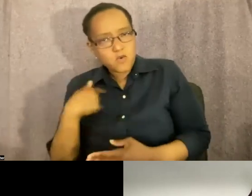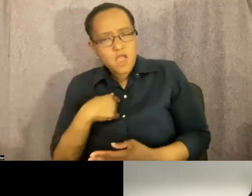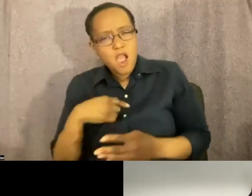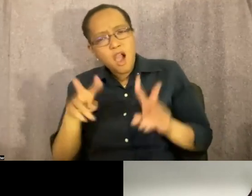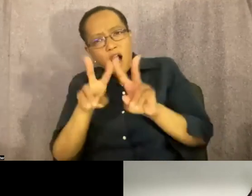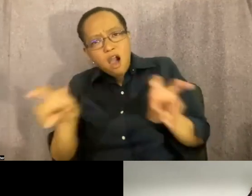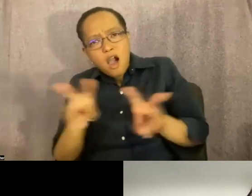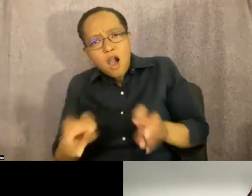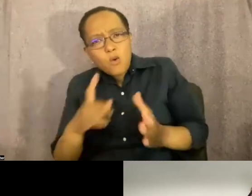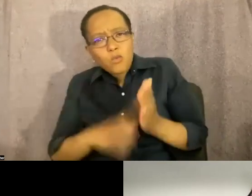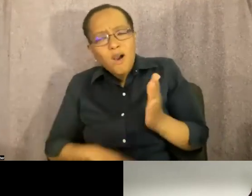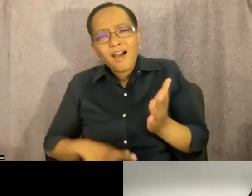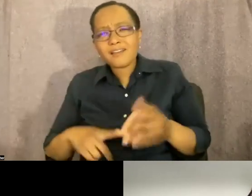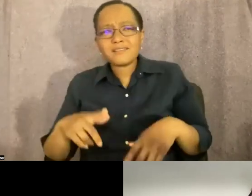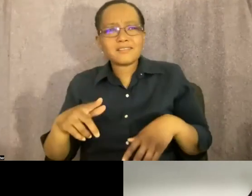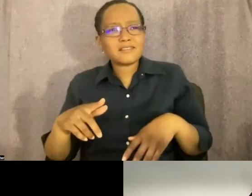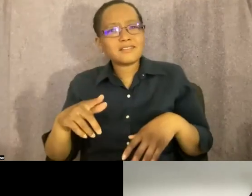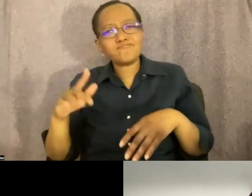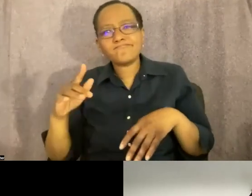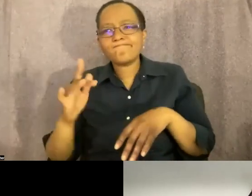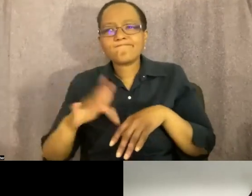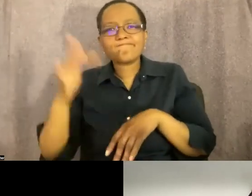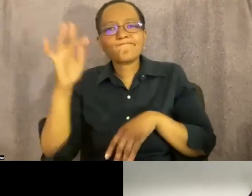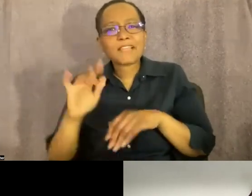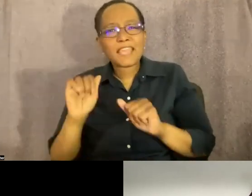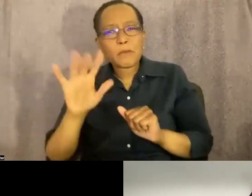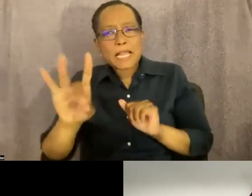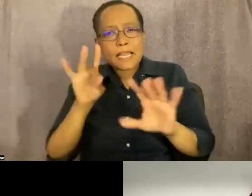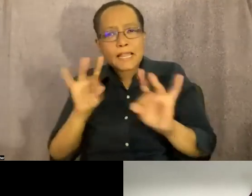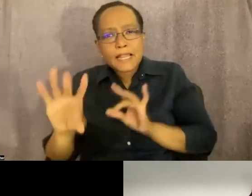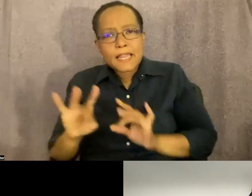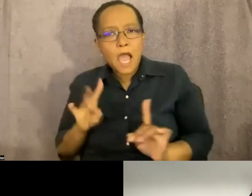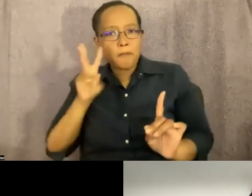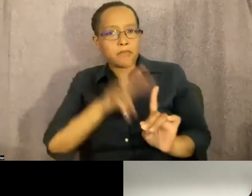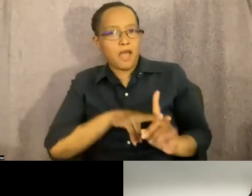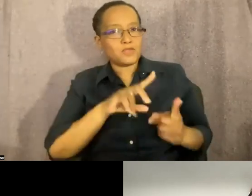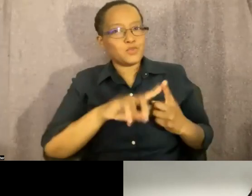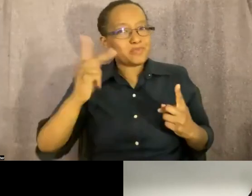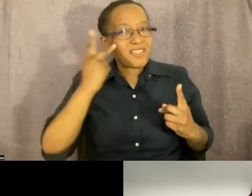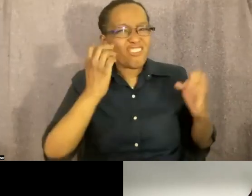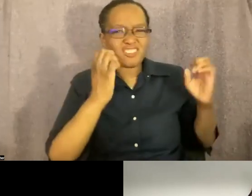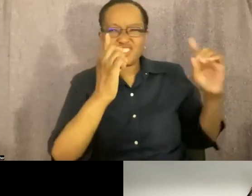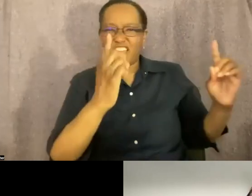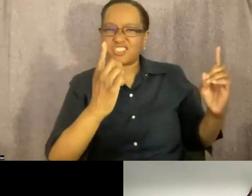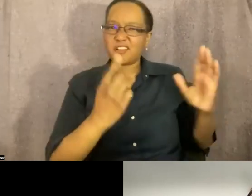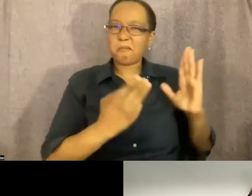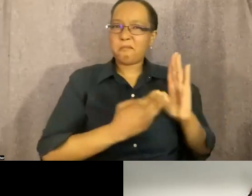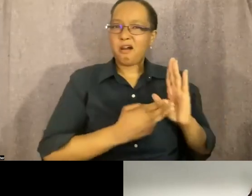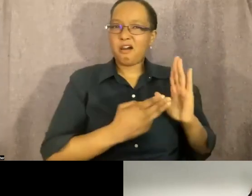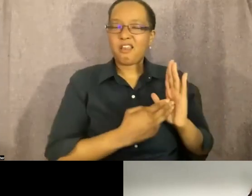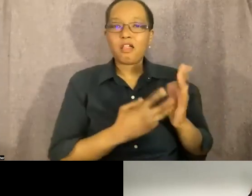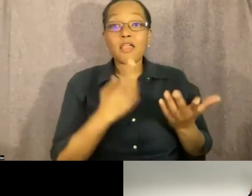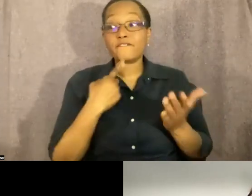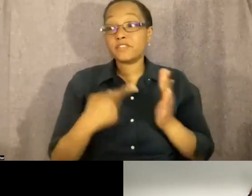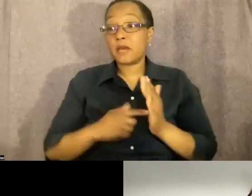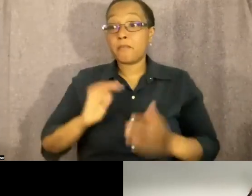this that we can take and apply it to political education models? And even how our parents and people within our